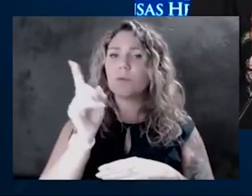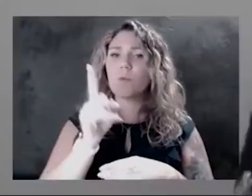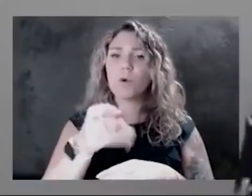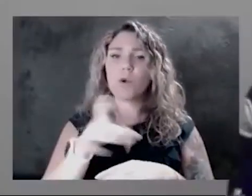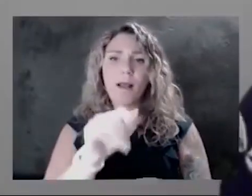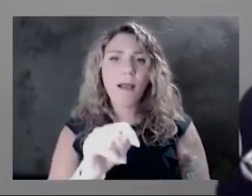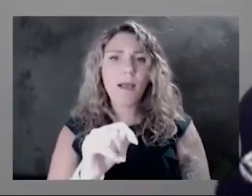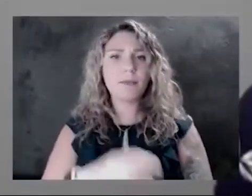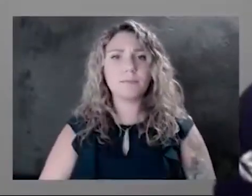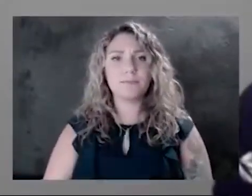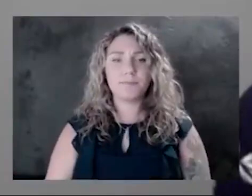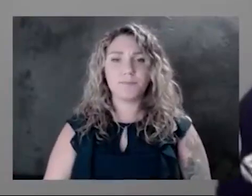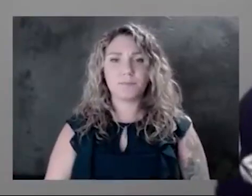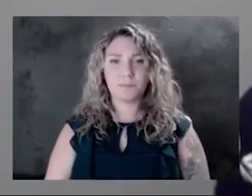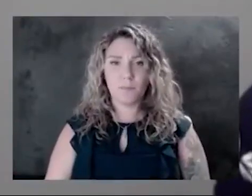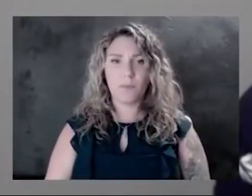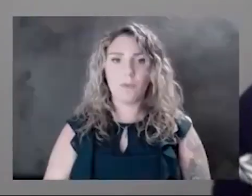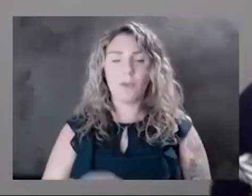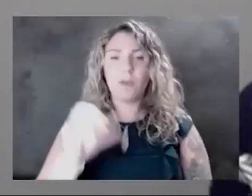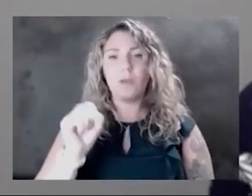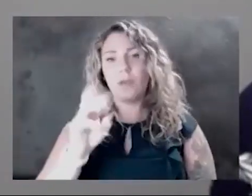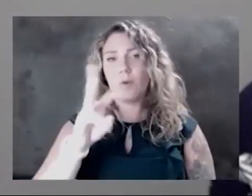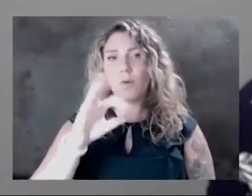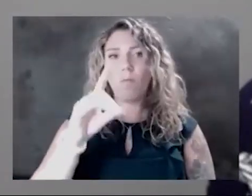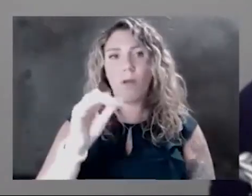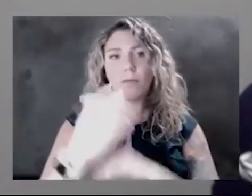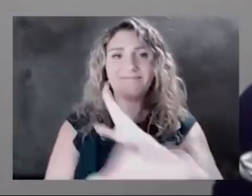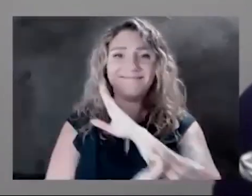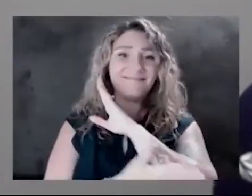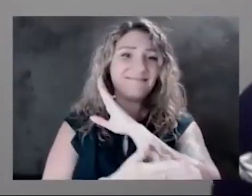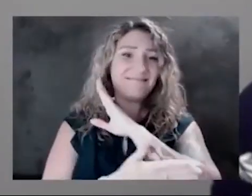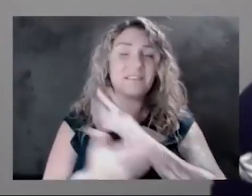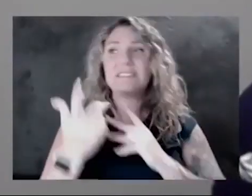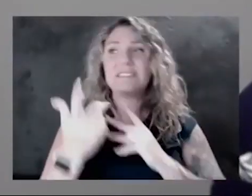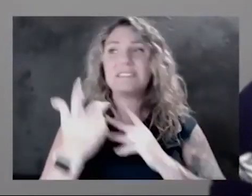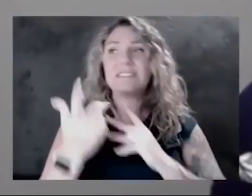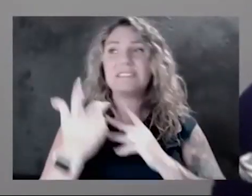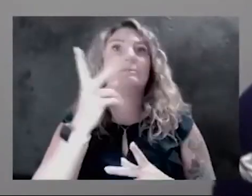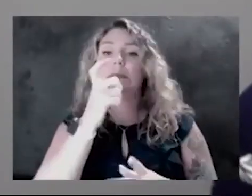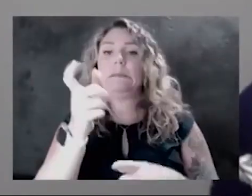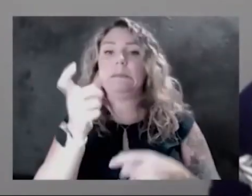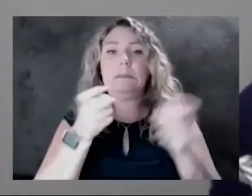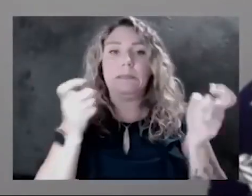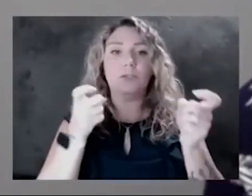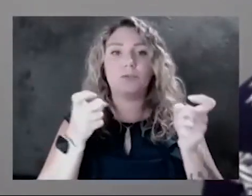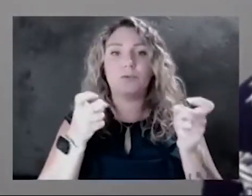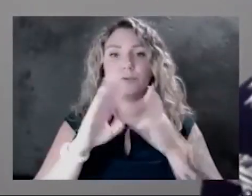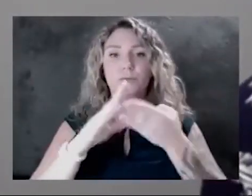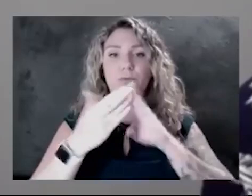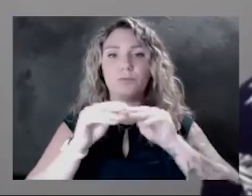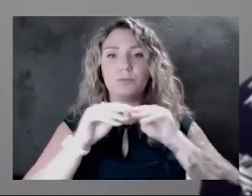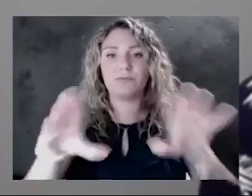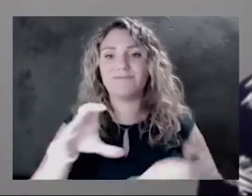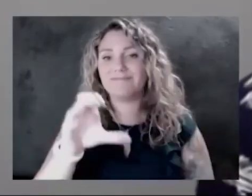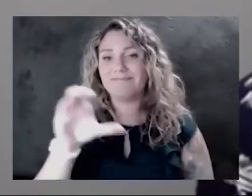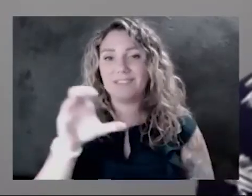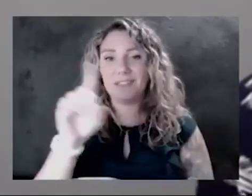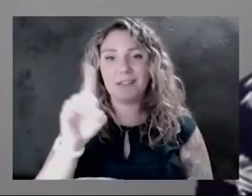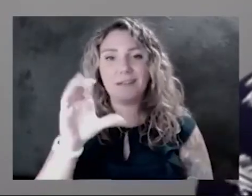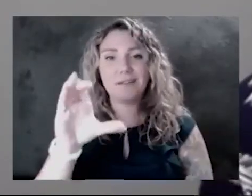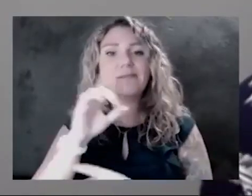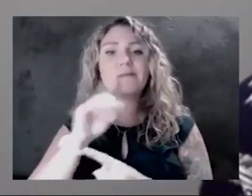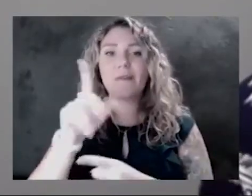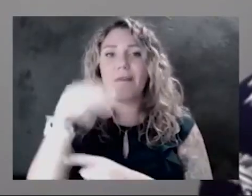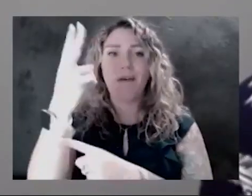In Wyandotte County, unfortunately, we're just seeing uncontrolled community spread. CDC has deemed us a high rate of